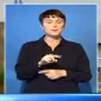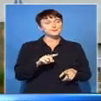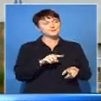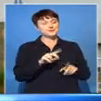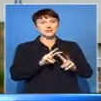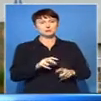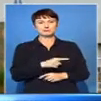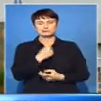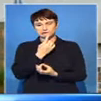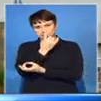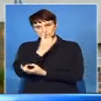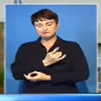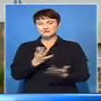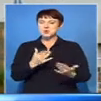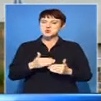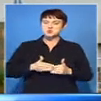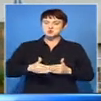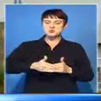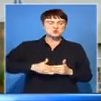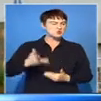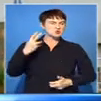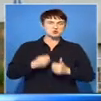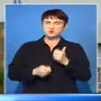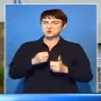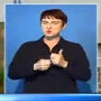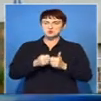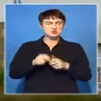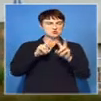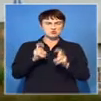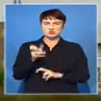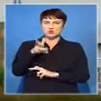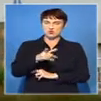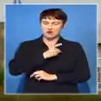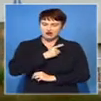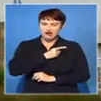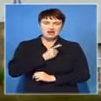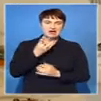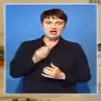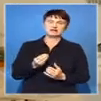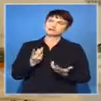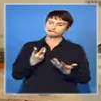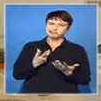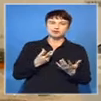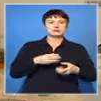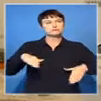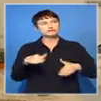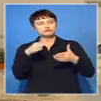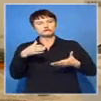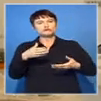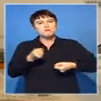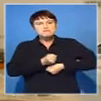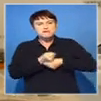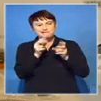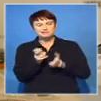painted a bleak future of power supply due to the aging infrastructure and overloaded power grid. Experts say South